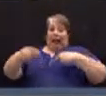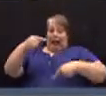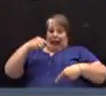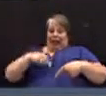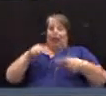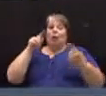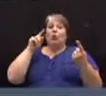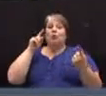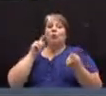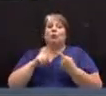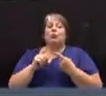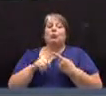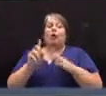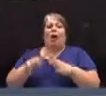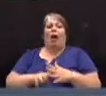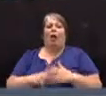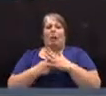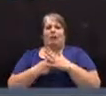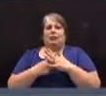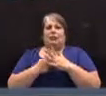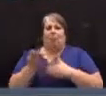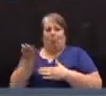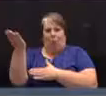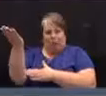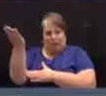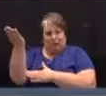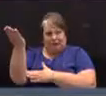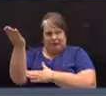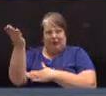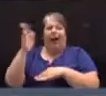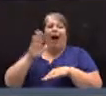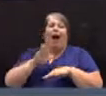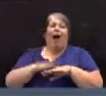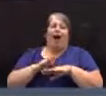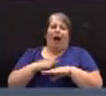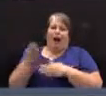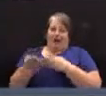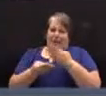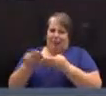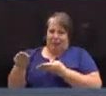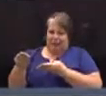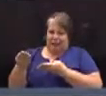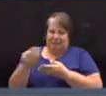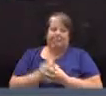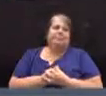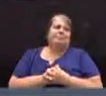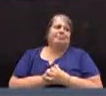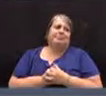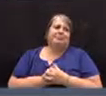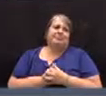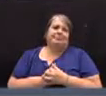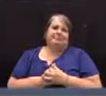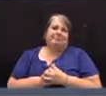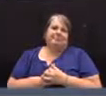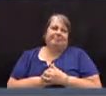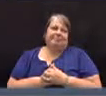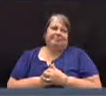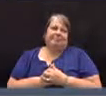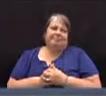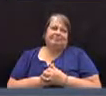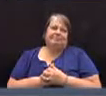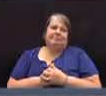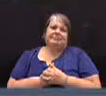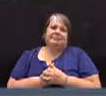original motion on the budget, and that is to,